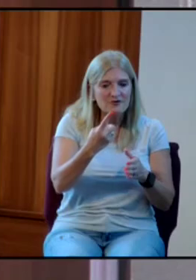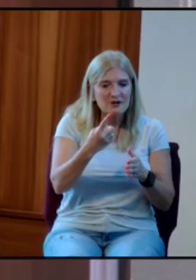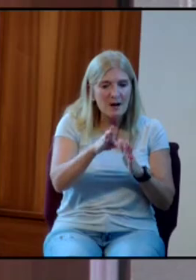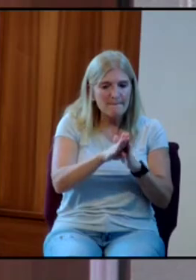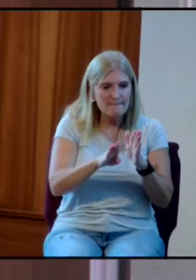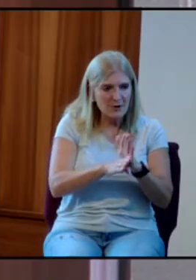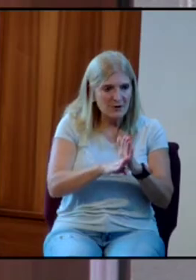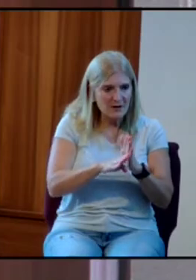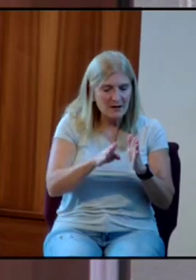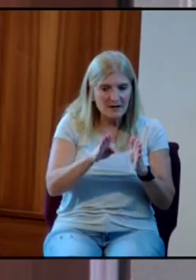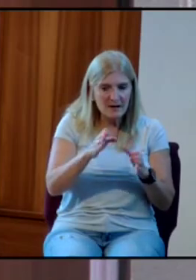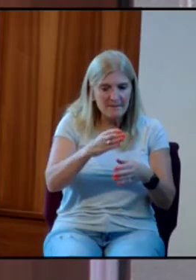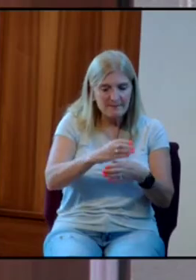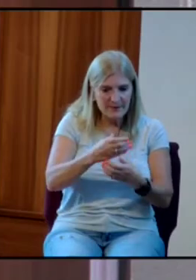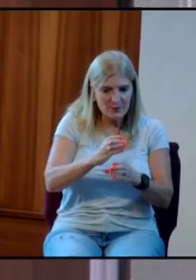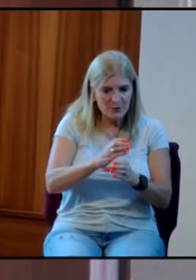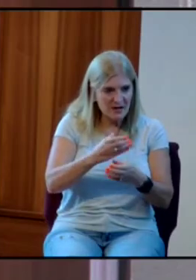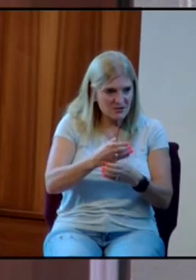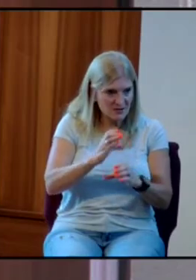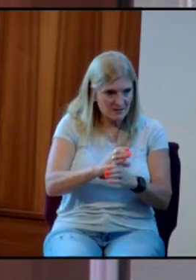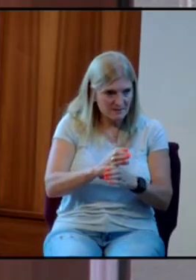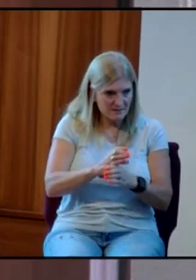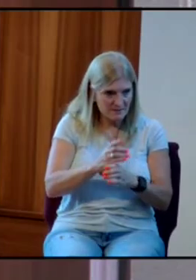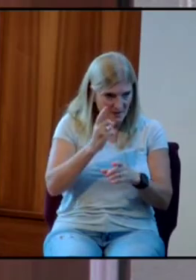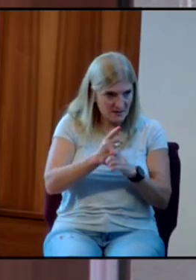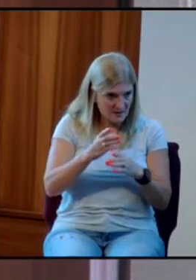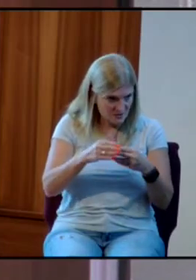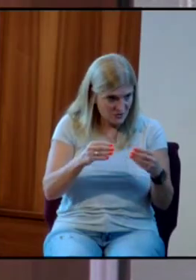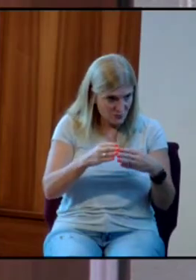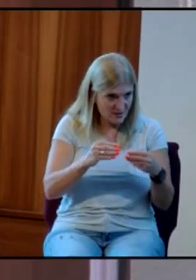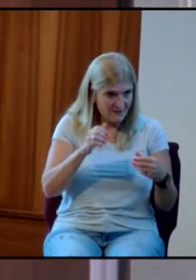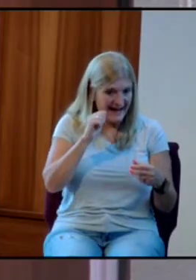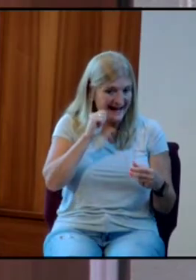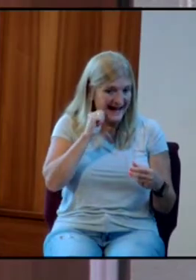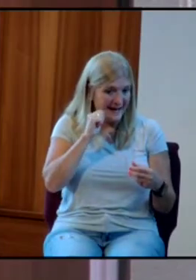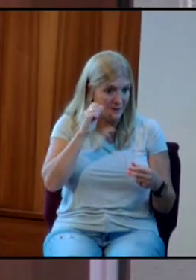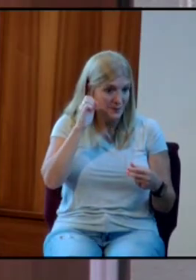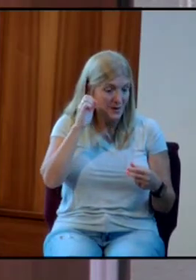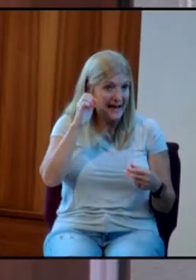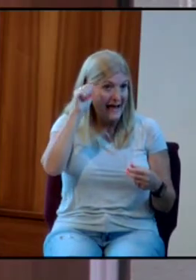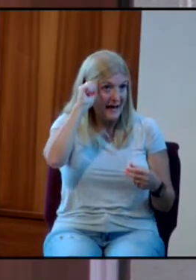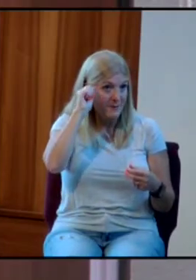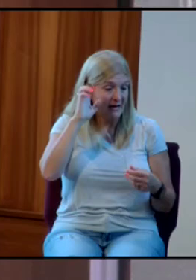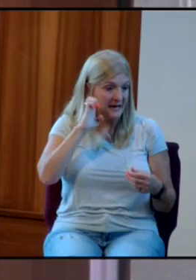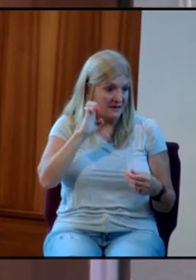In the beginning, God created the heavens and the earth. I believe that.